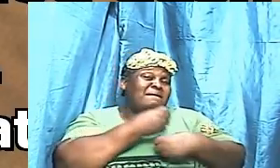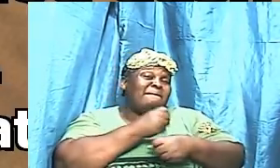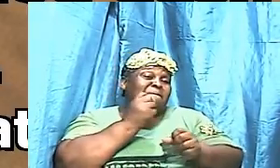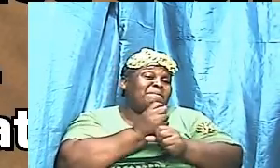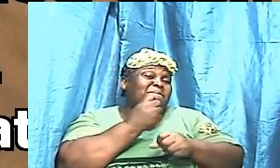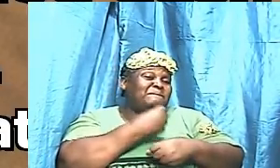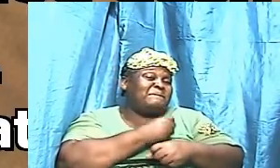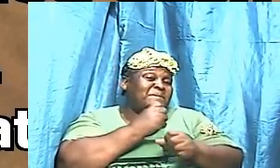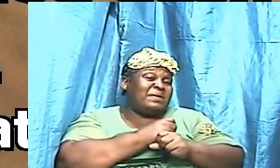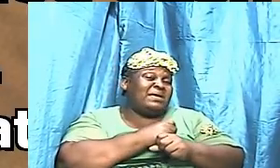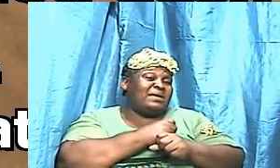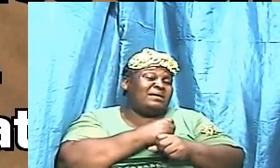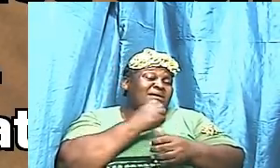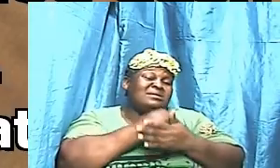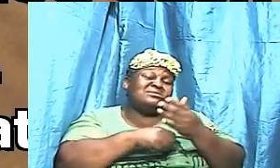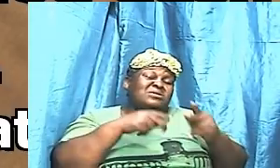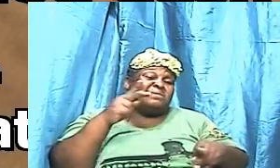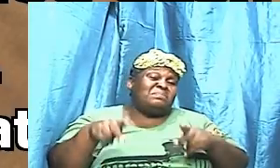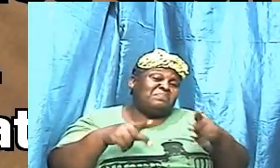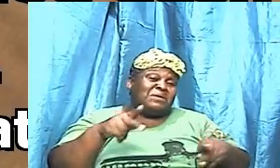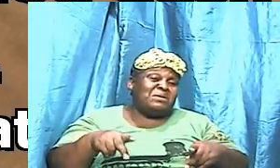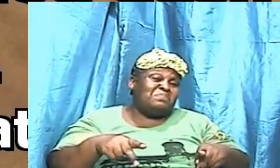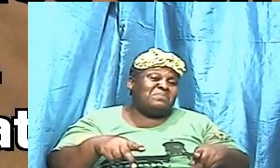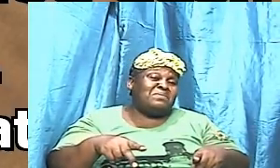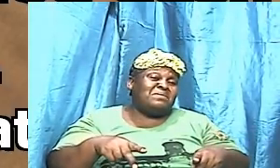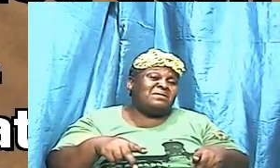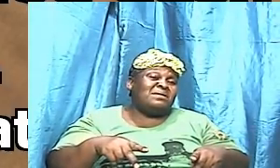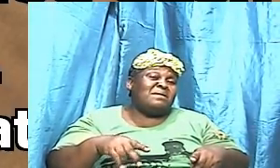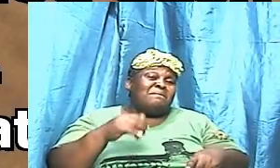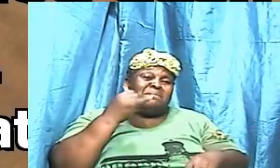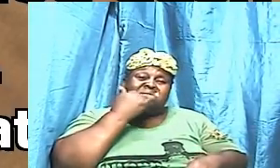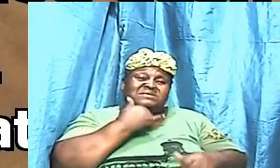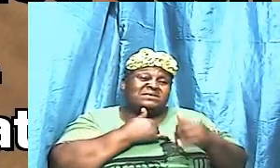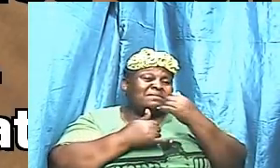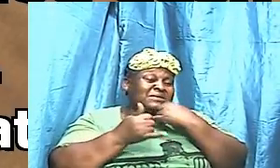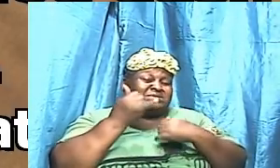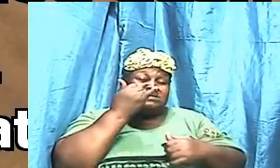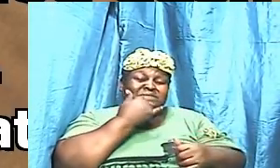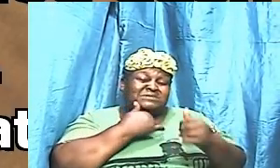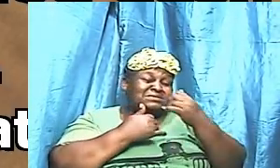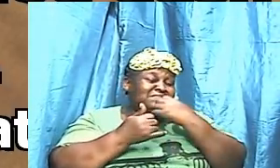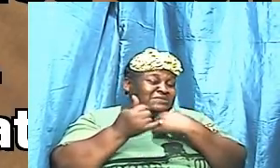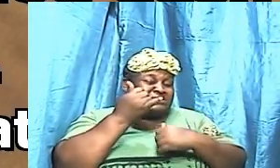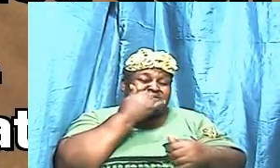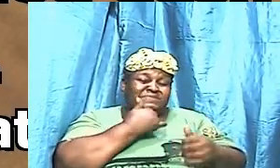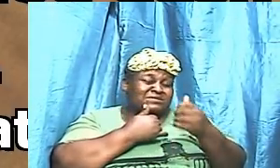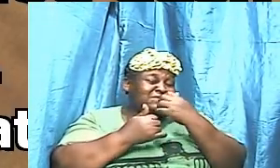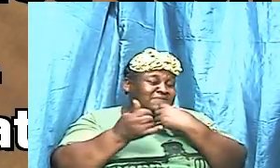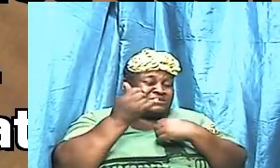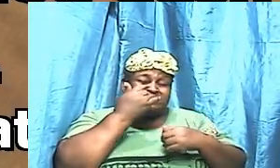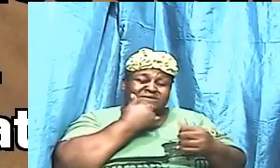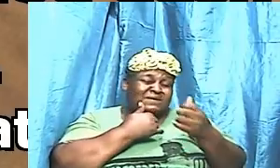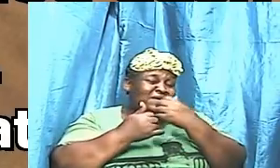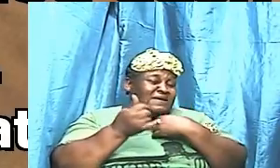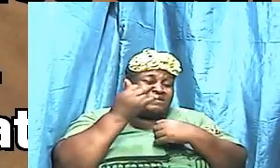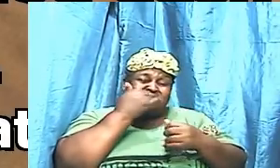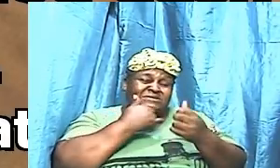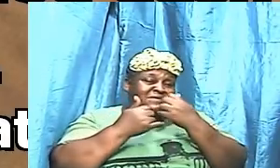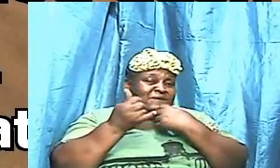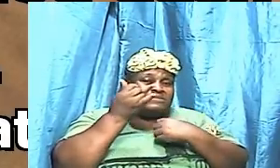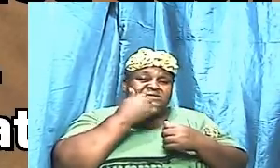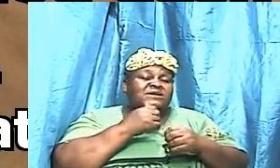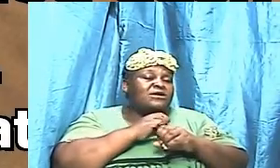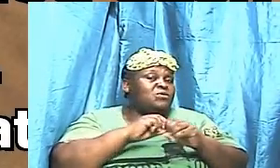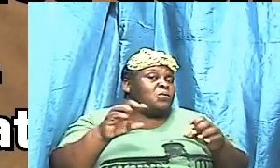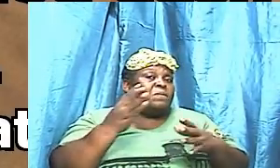the reason why he allows you and don't press you no more he is giving you rope because he